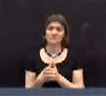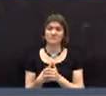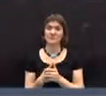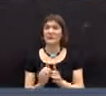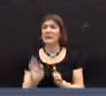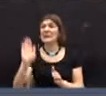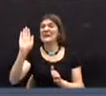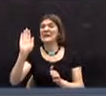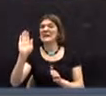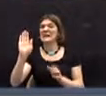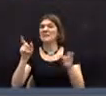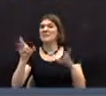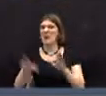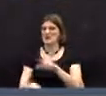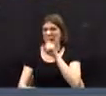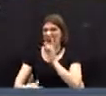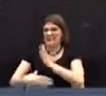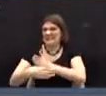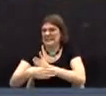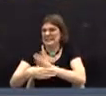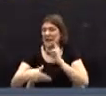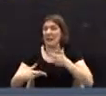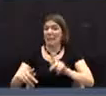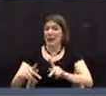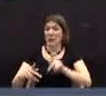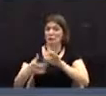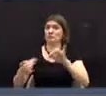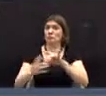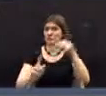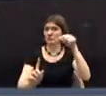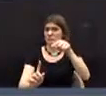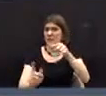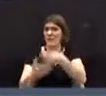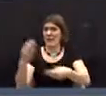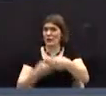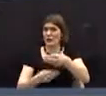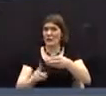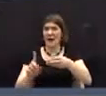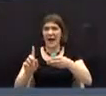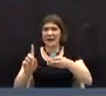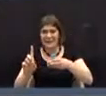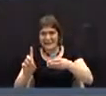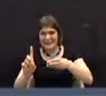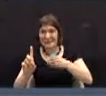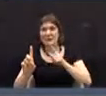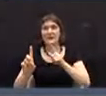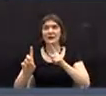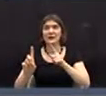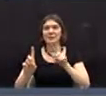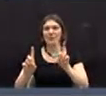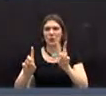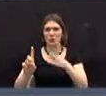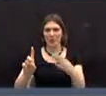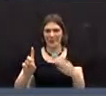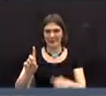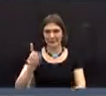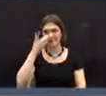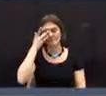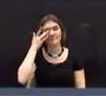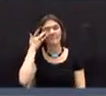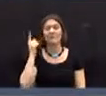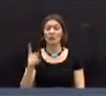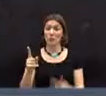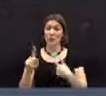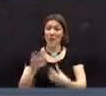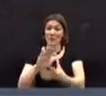Mr. Dimes, before you speak, I'll allow you to speak on the motion, but before you do, two things. One, do you